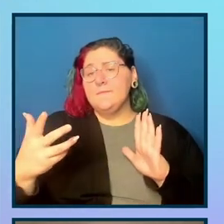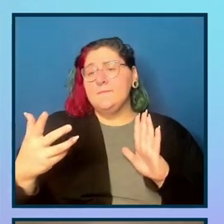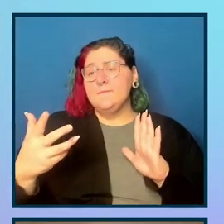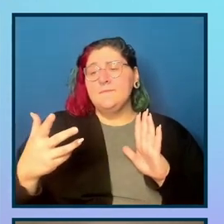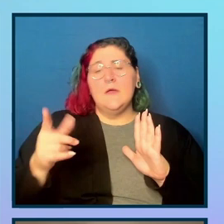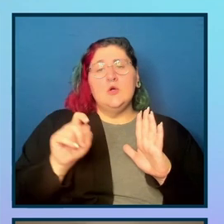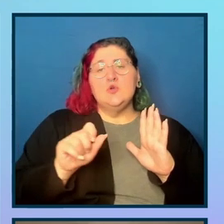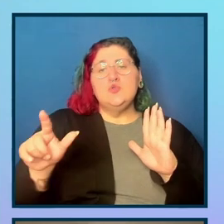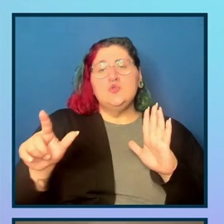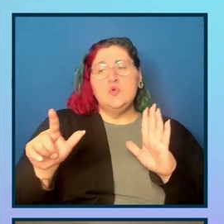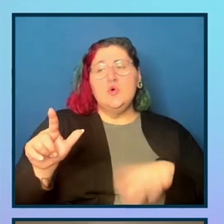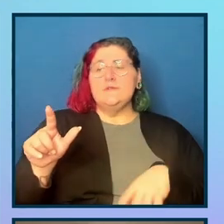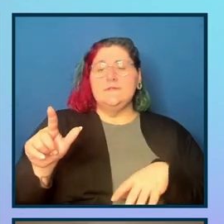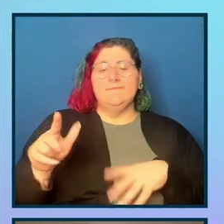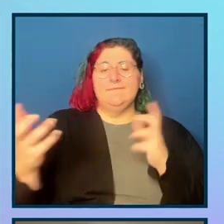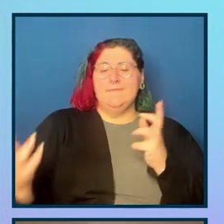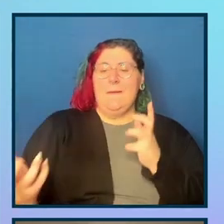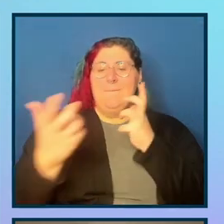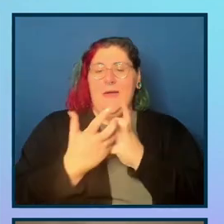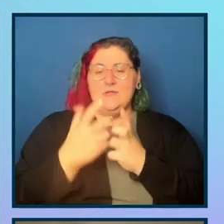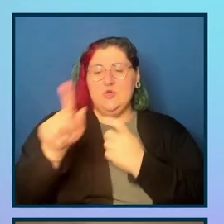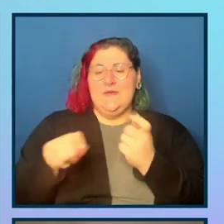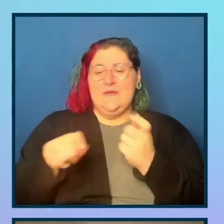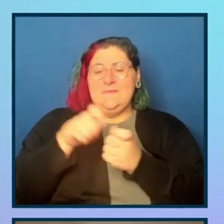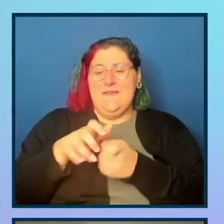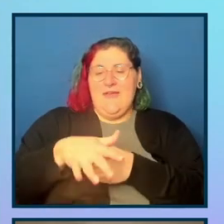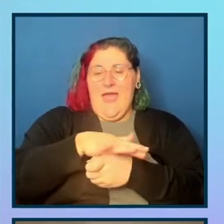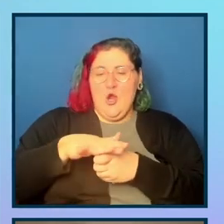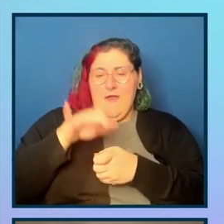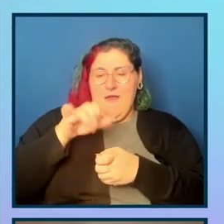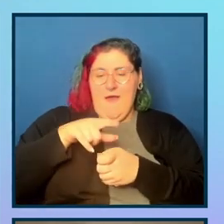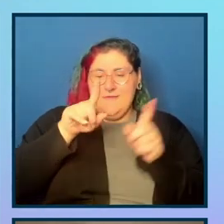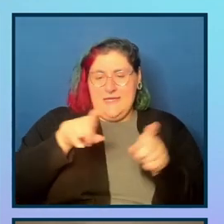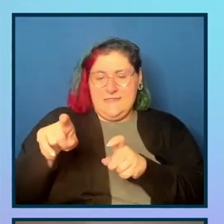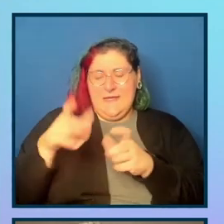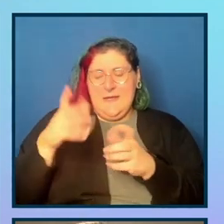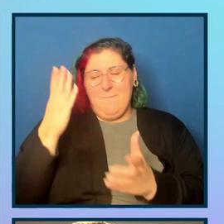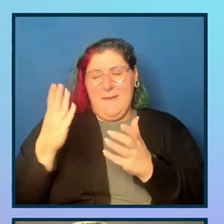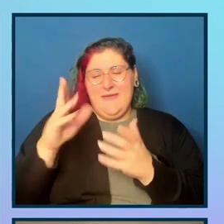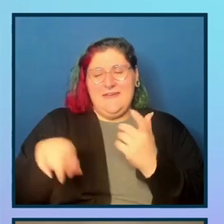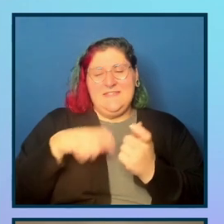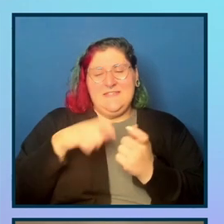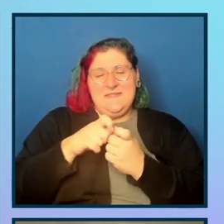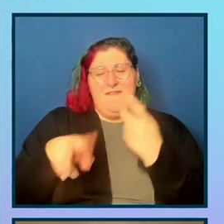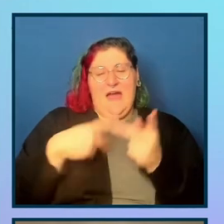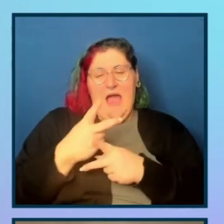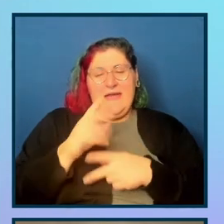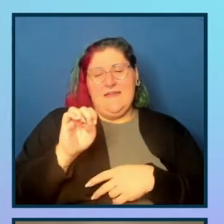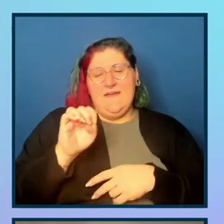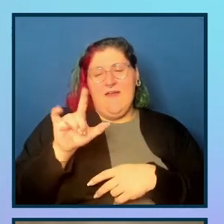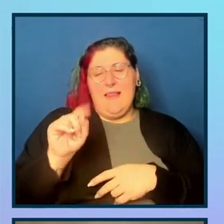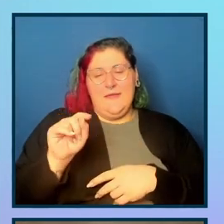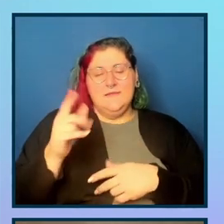some tools catered to specific, um, areas of testing, maybe specific types of elements on the page. And what they'll, what the